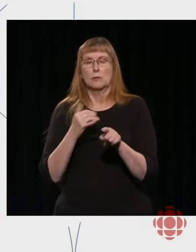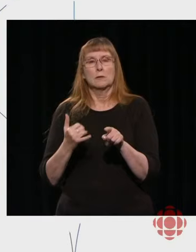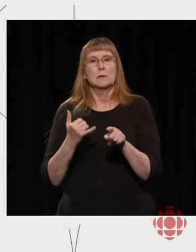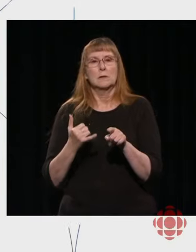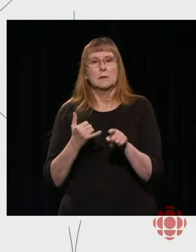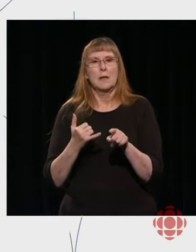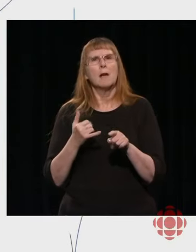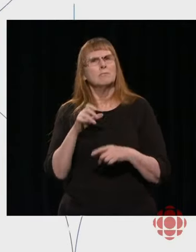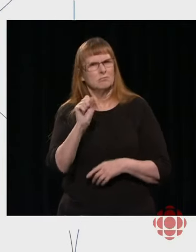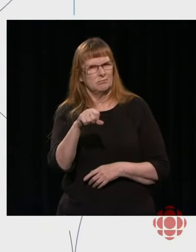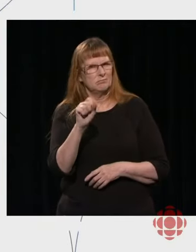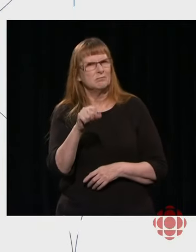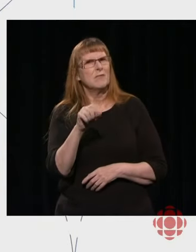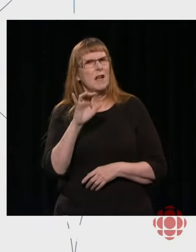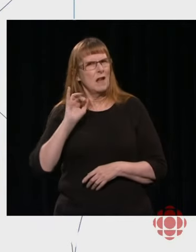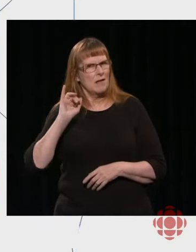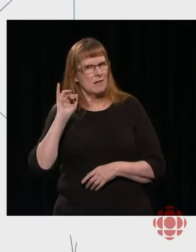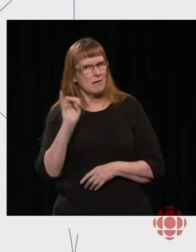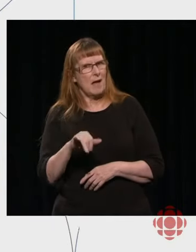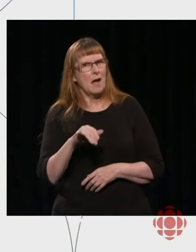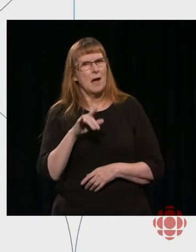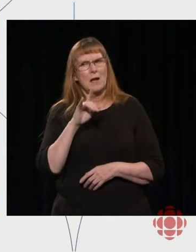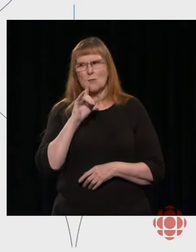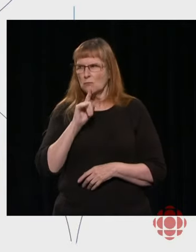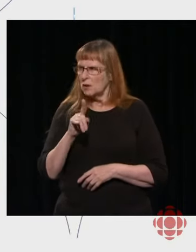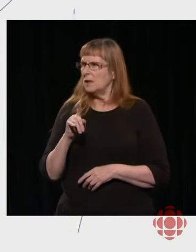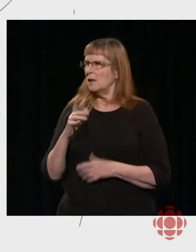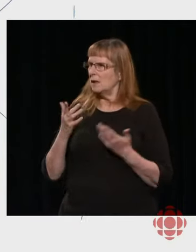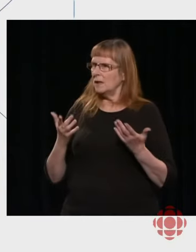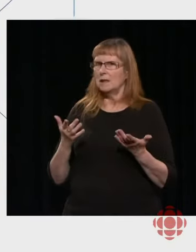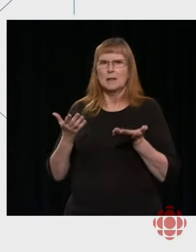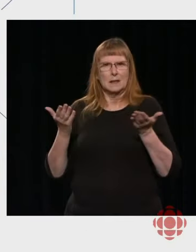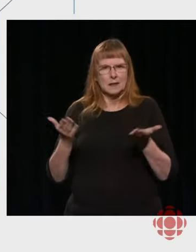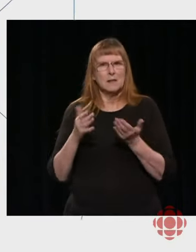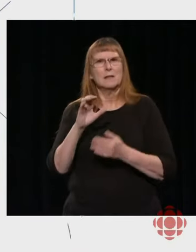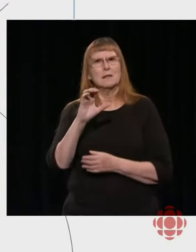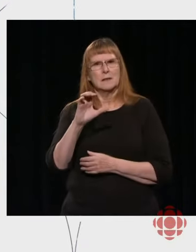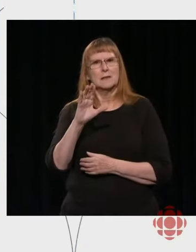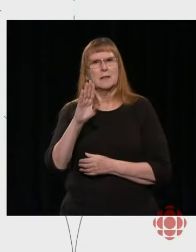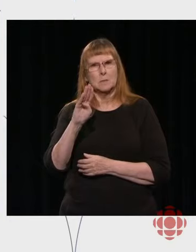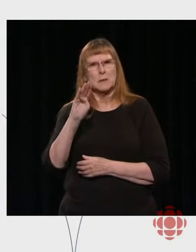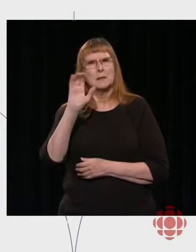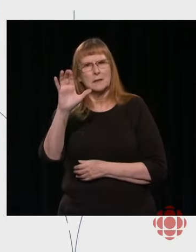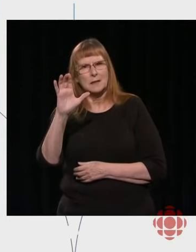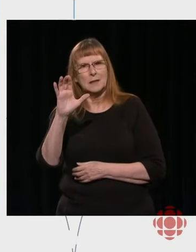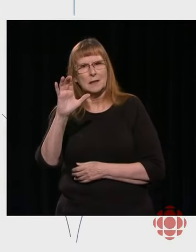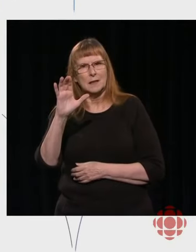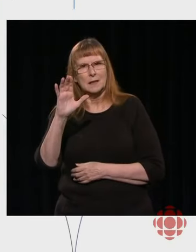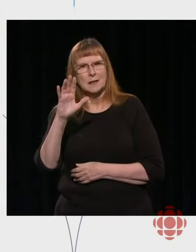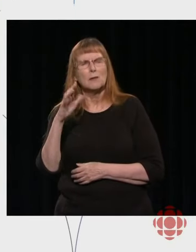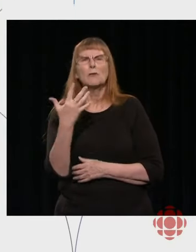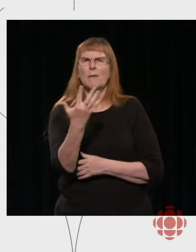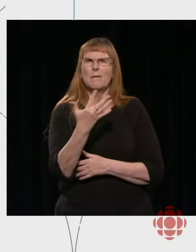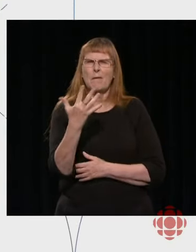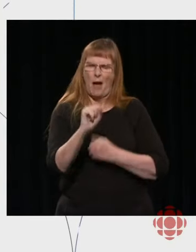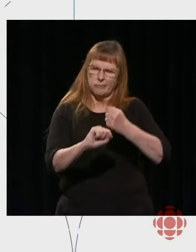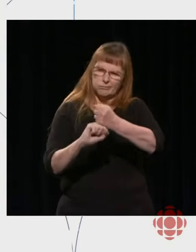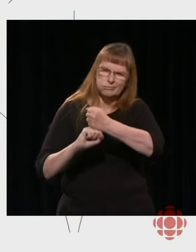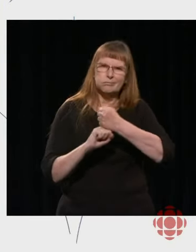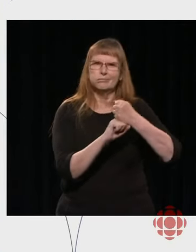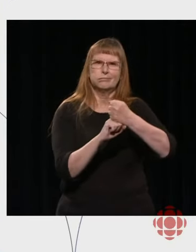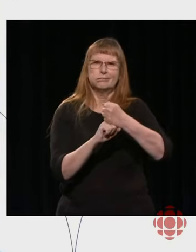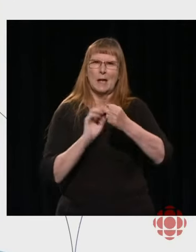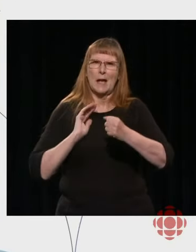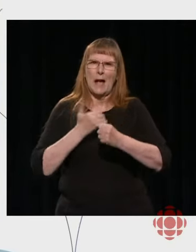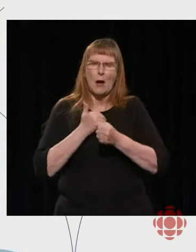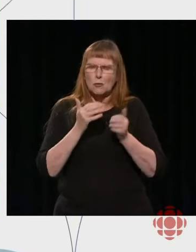because it is at the heart of who we are and what we do. Of those pillars that Michelle and Catherine have both spoken to that are the core of our